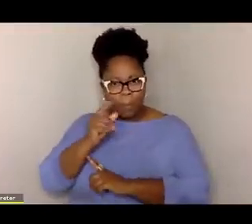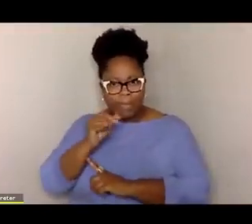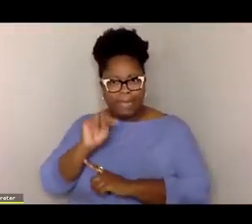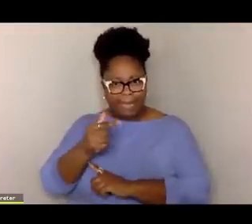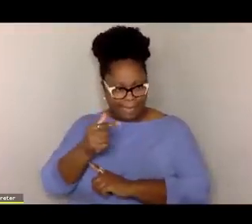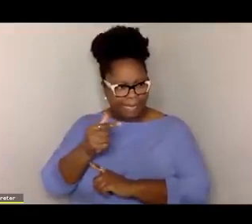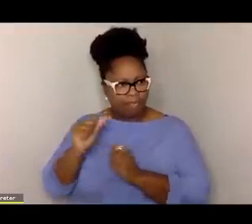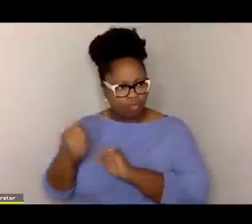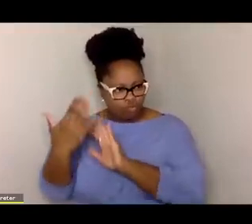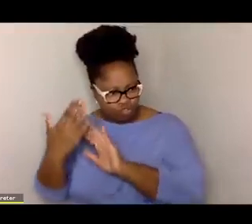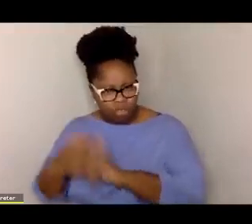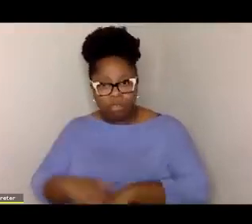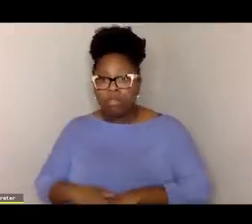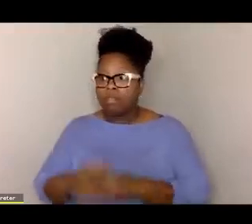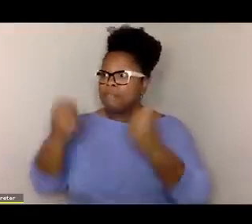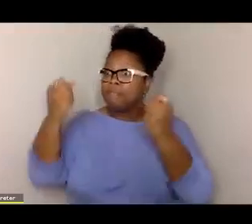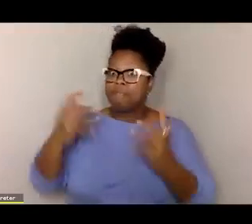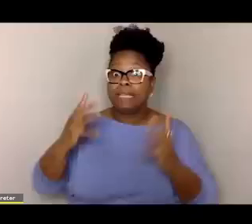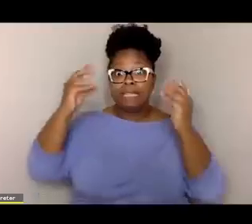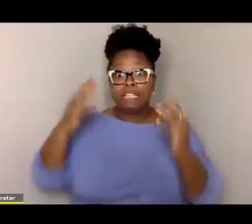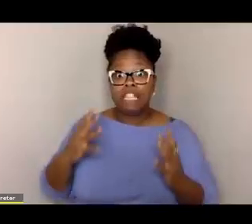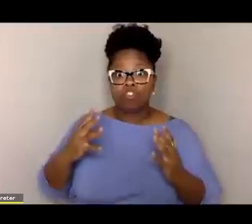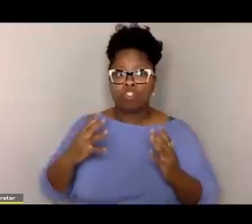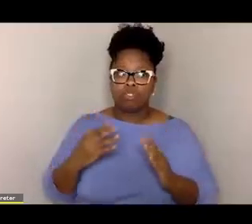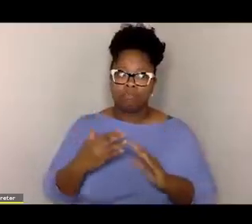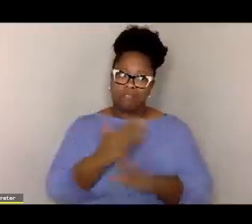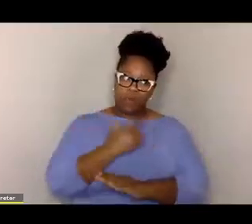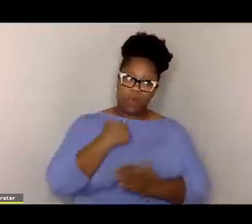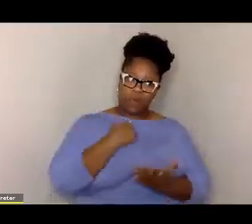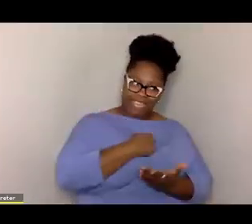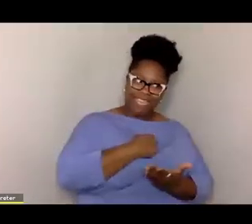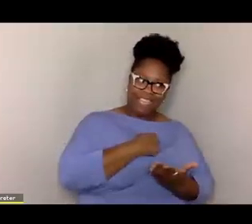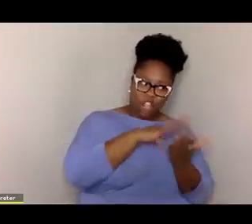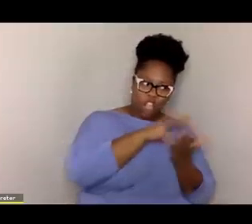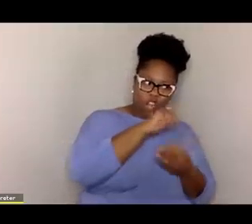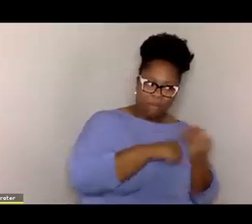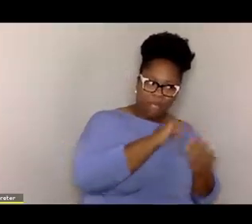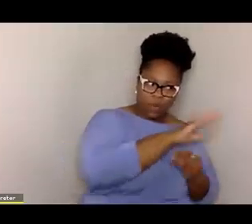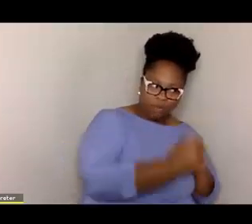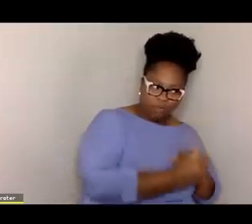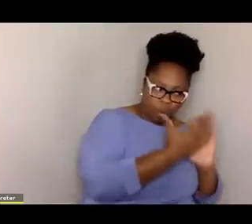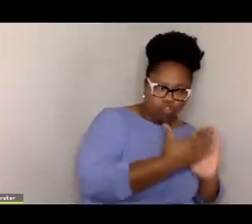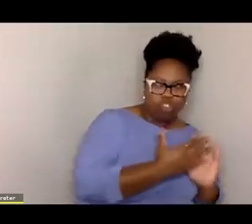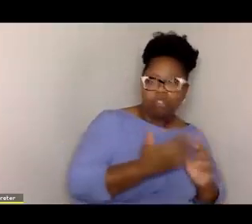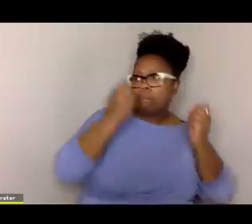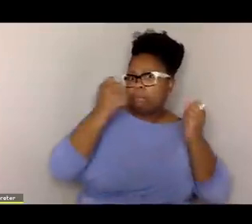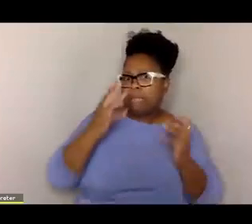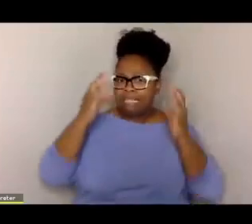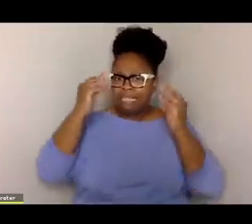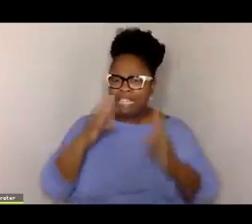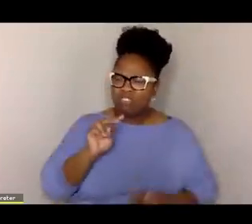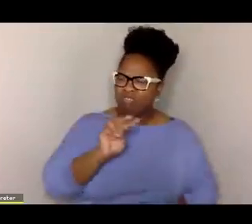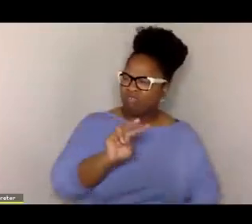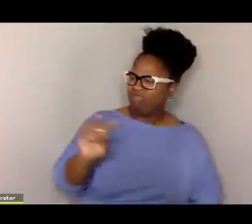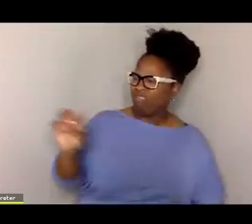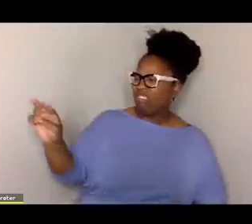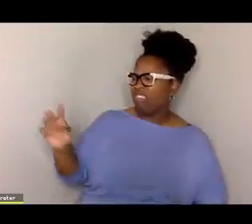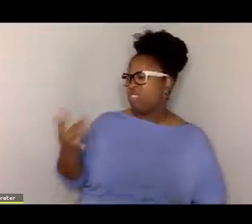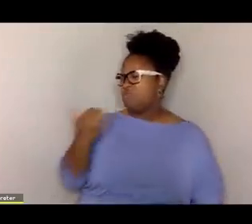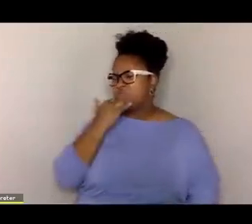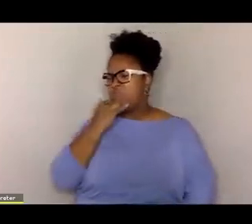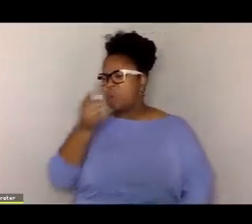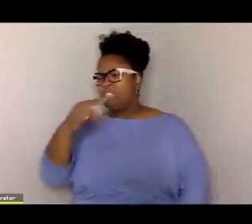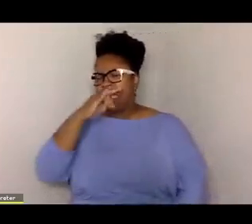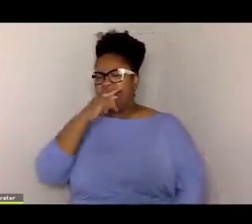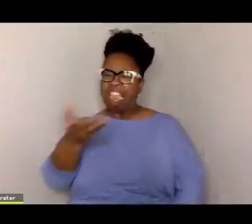And a lot of teachers before we were attuned to your way of teaching thought